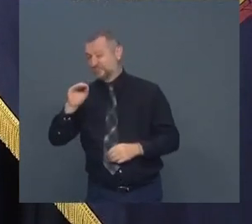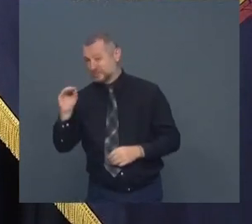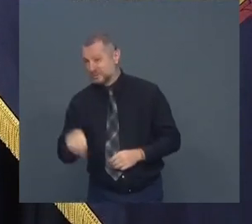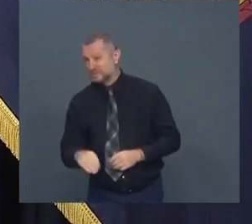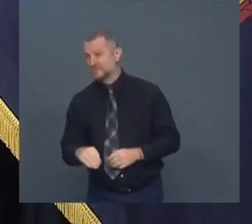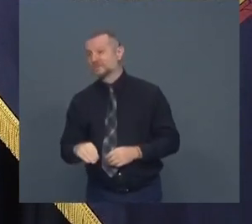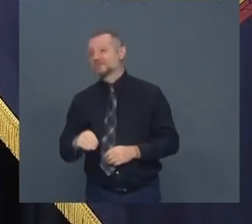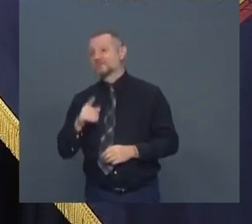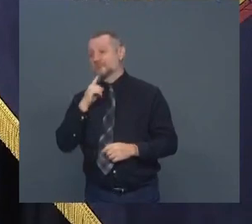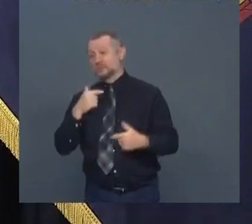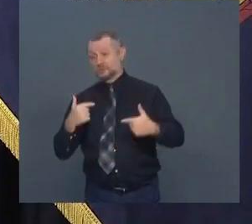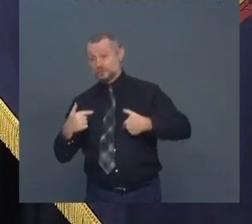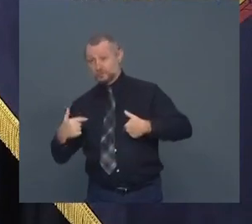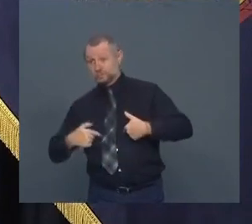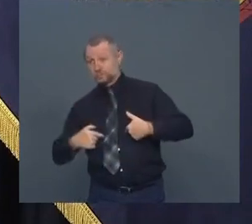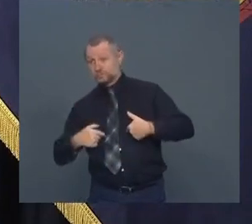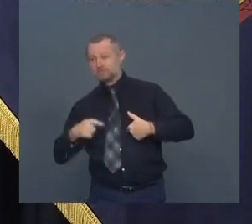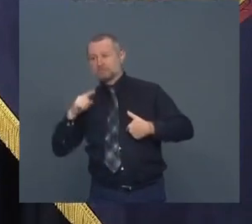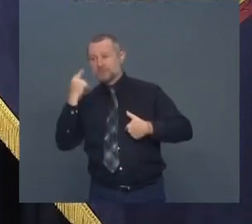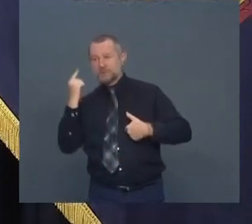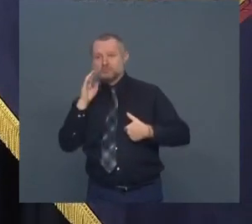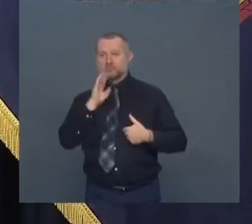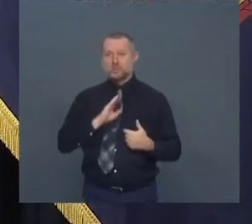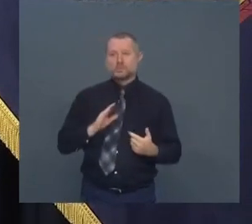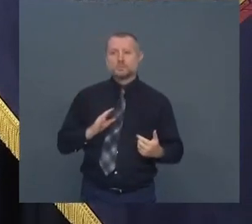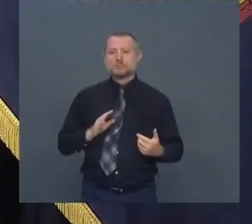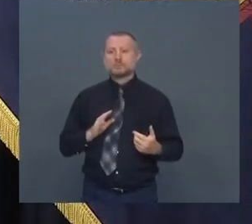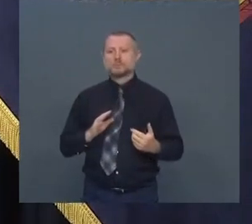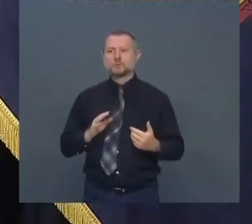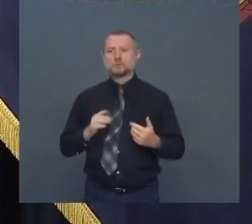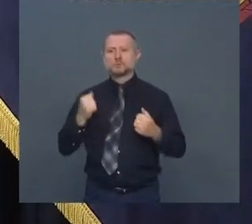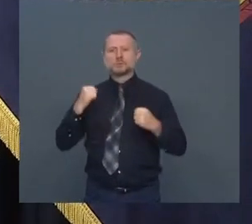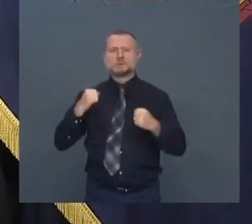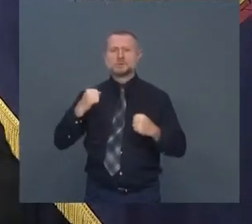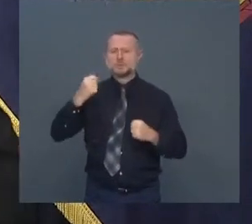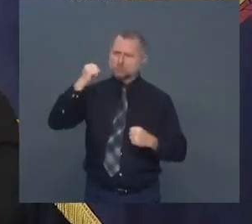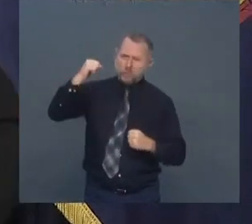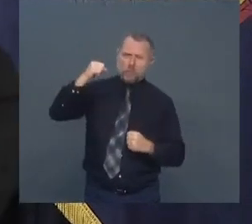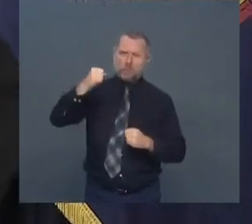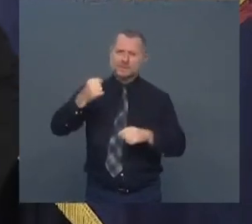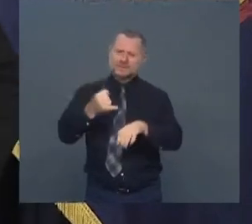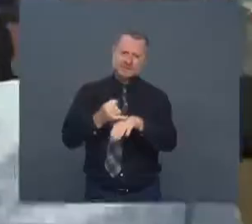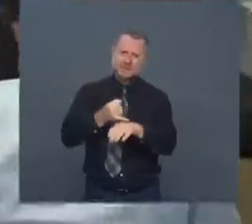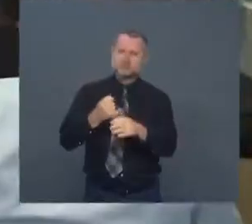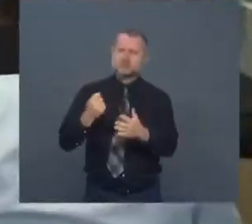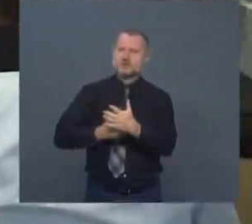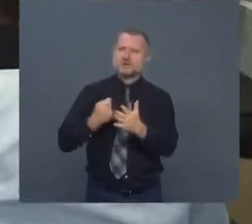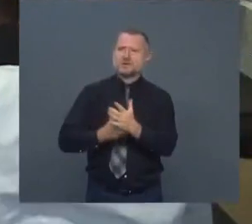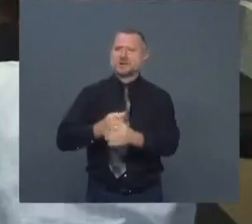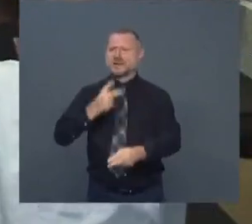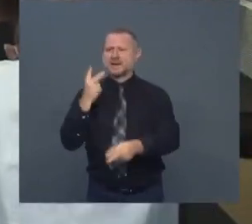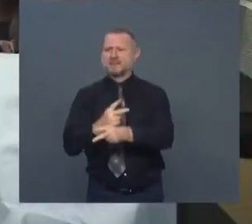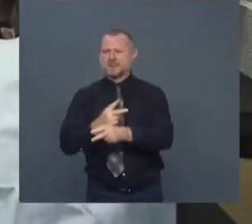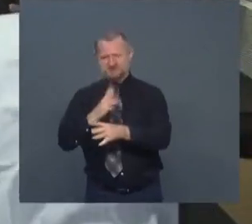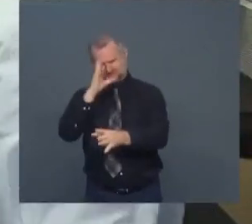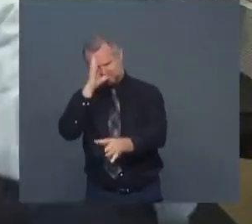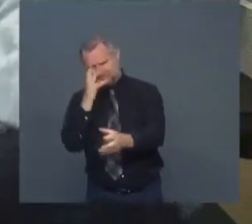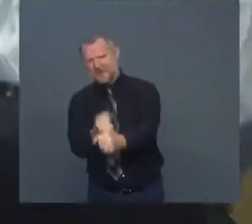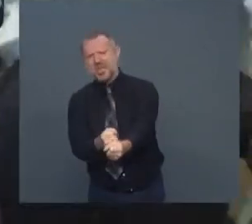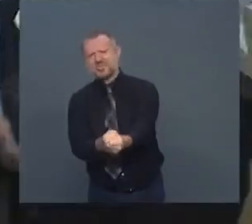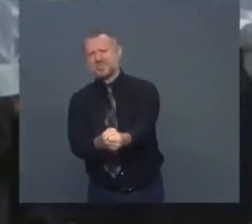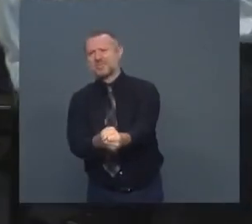are black and brown go islanders keep the faith thank you